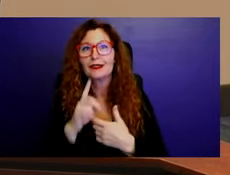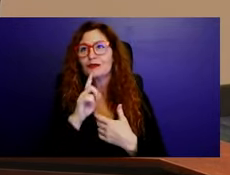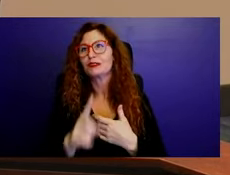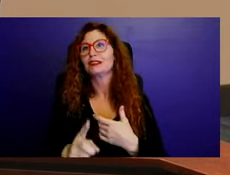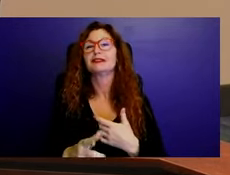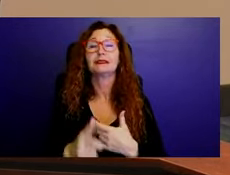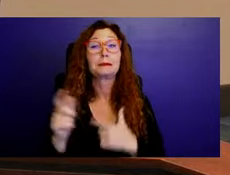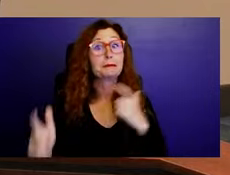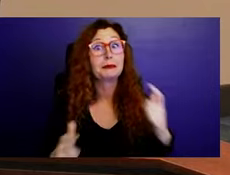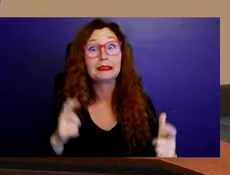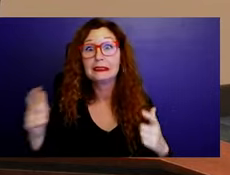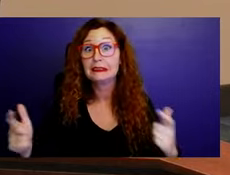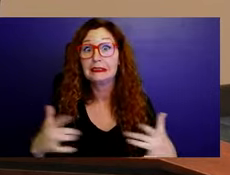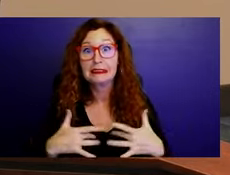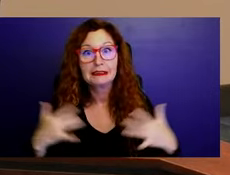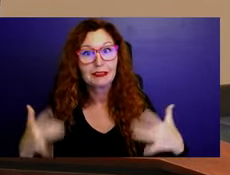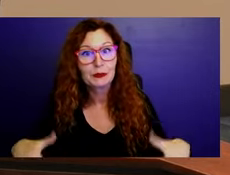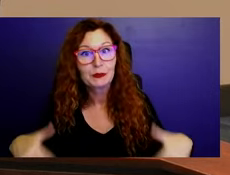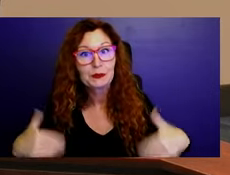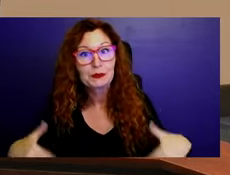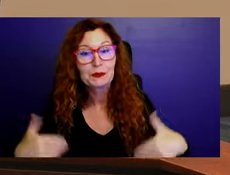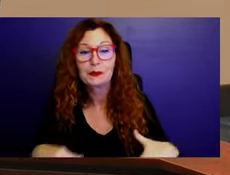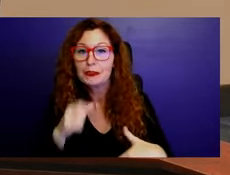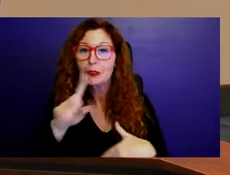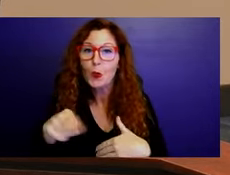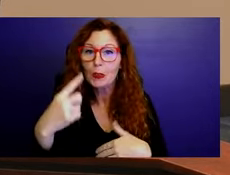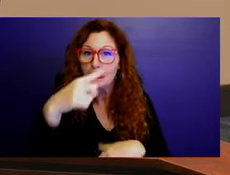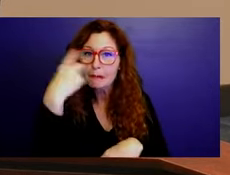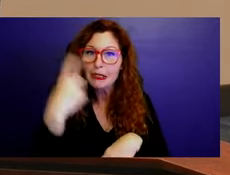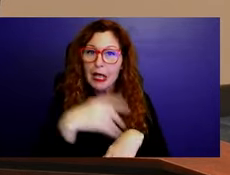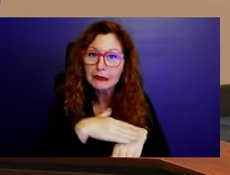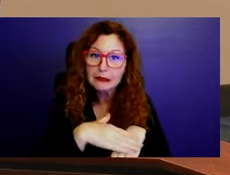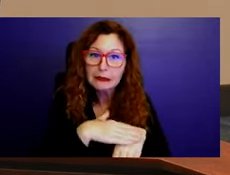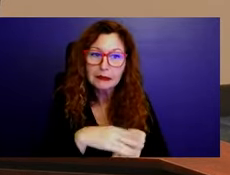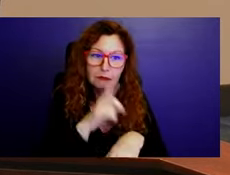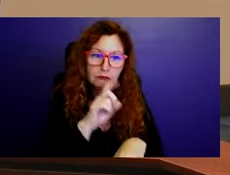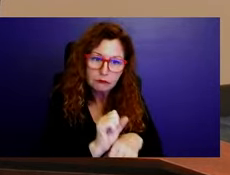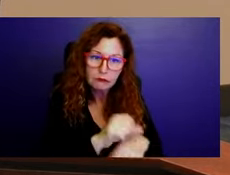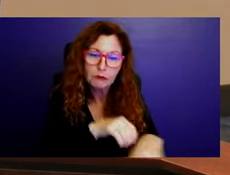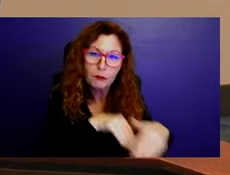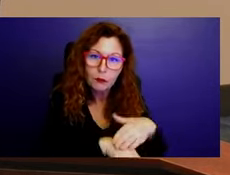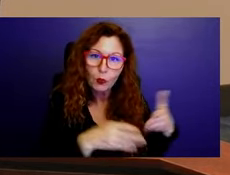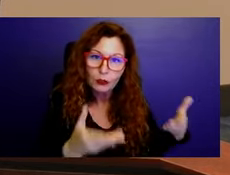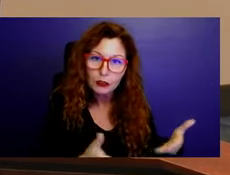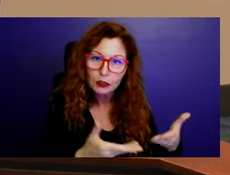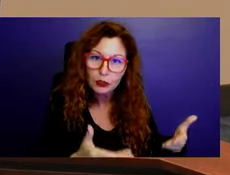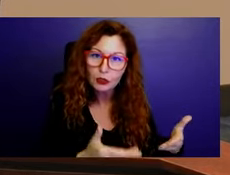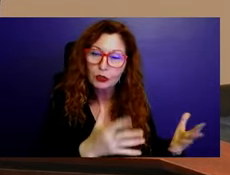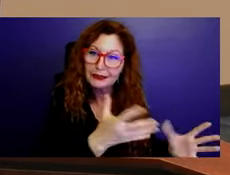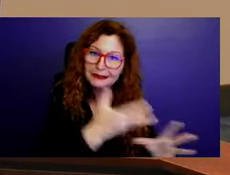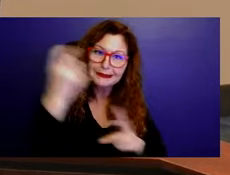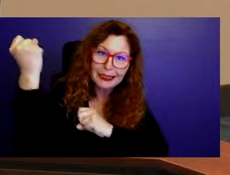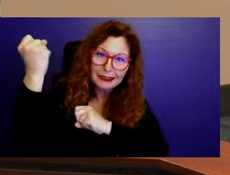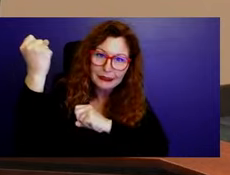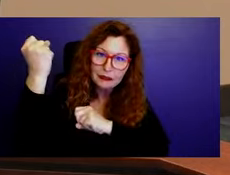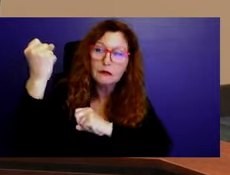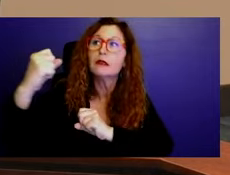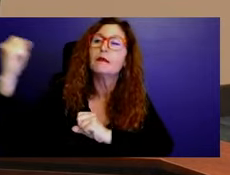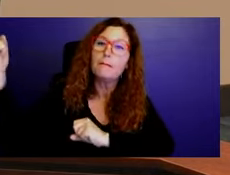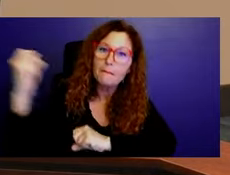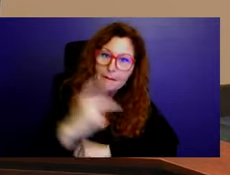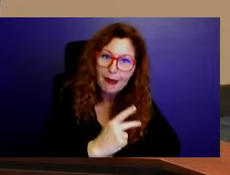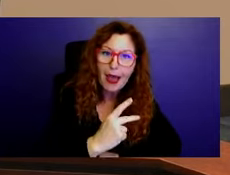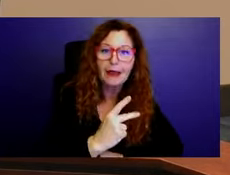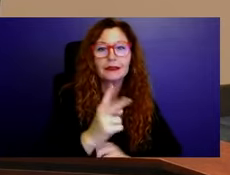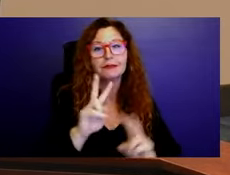Black Seminoles that were indigenously here and come back to visit their homeland. It's also bringing them back to